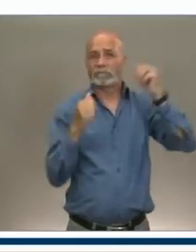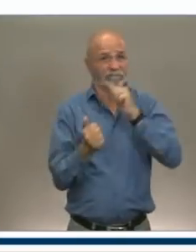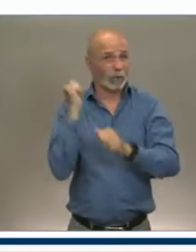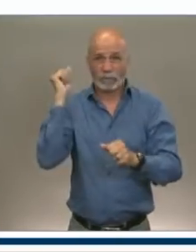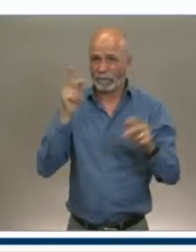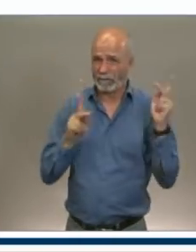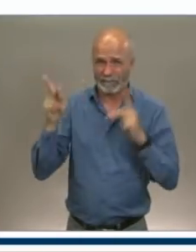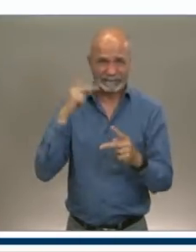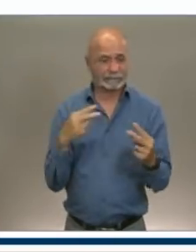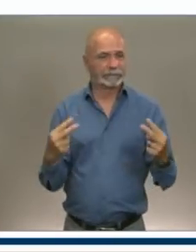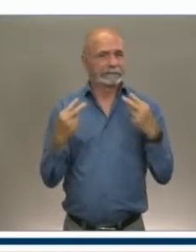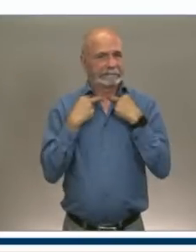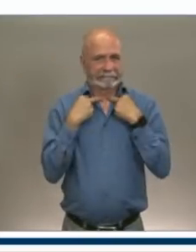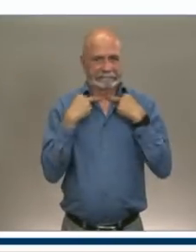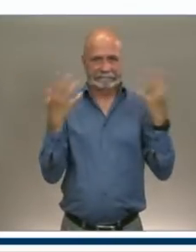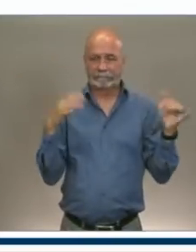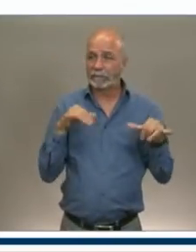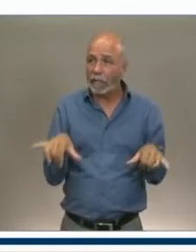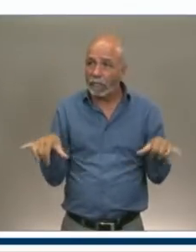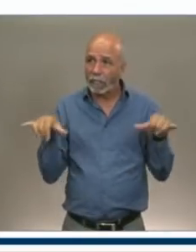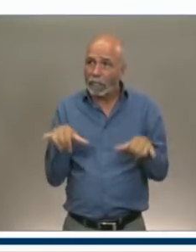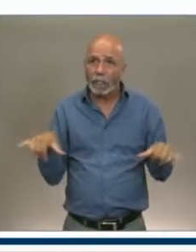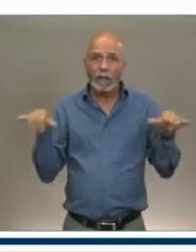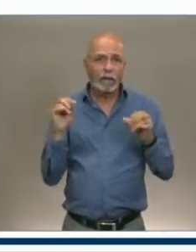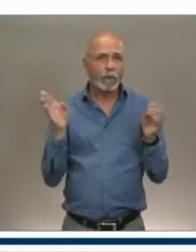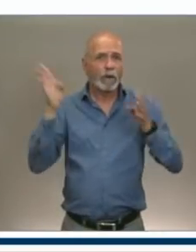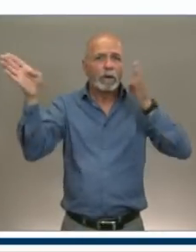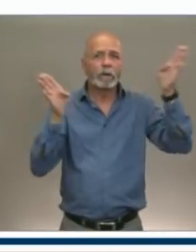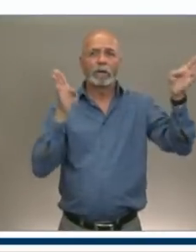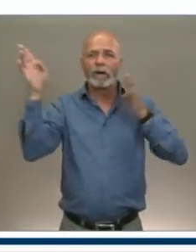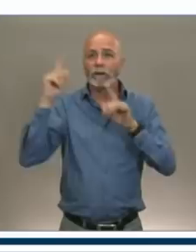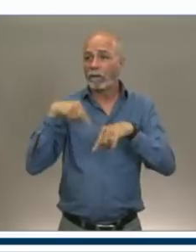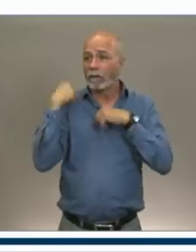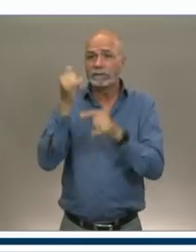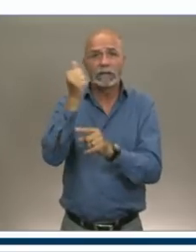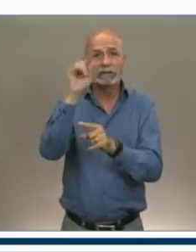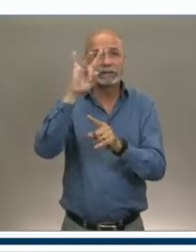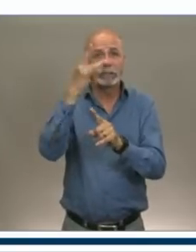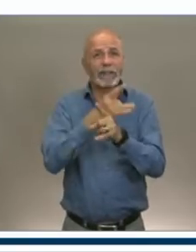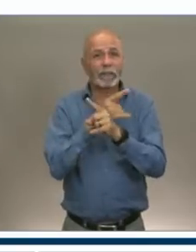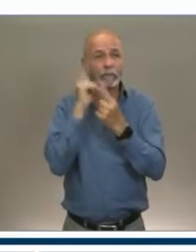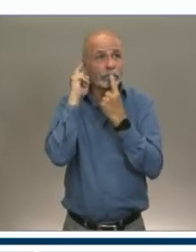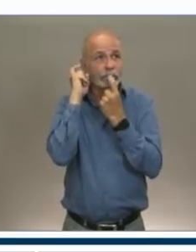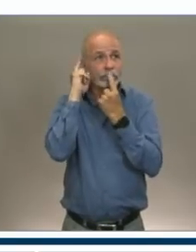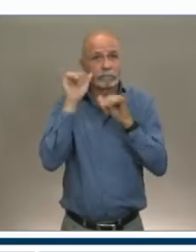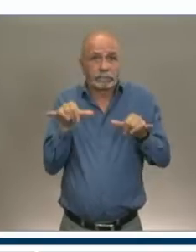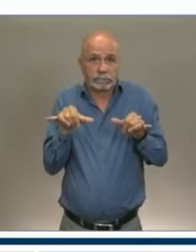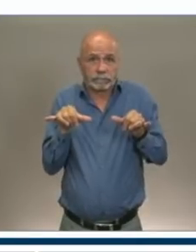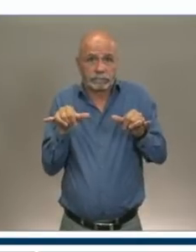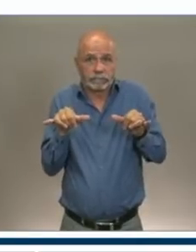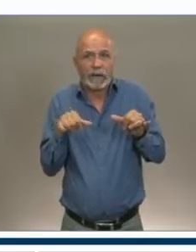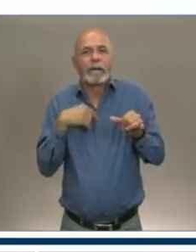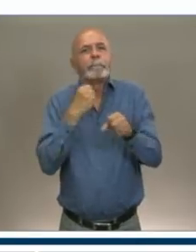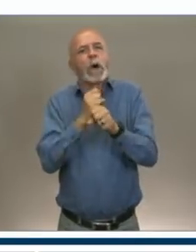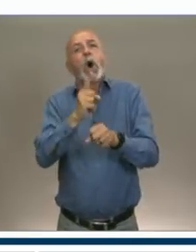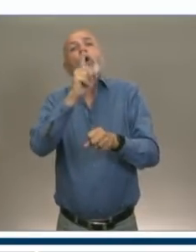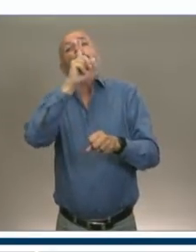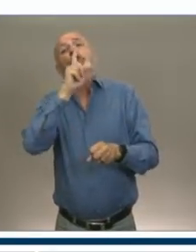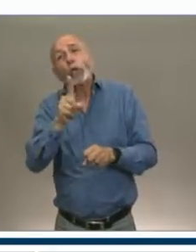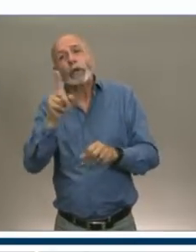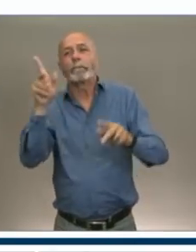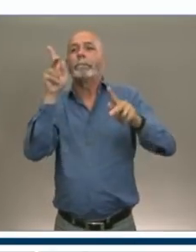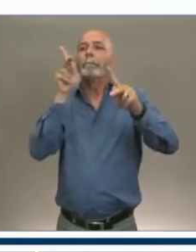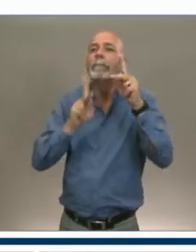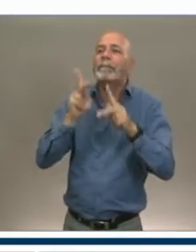travel outside our jurisdictions in 18 months. So there is a pent-up demand there, and we want to make sure that for those who are